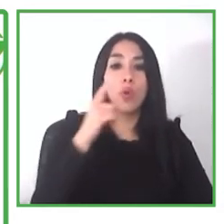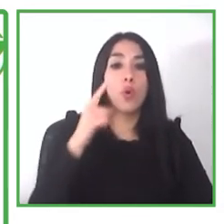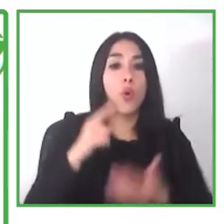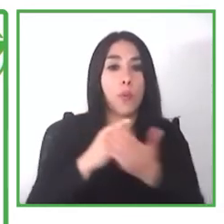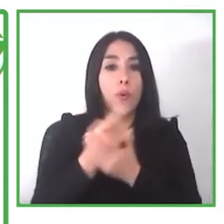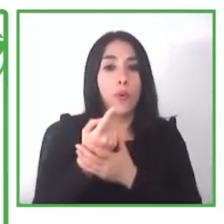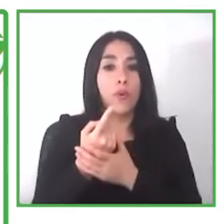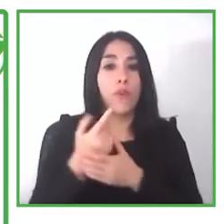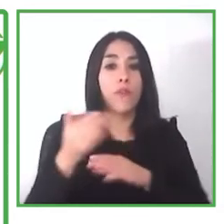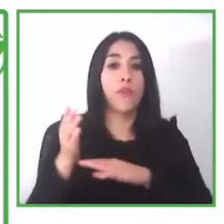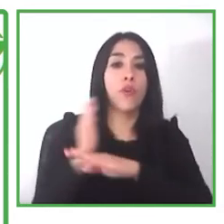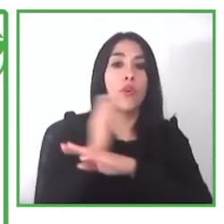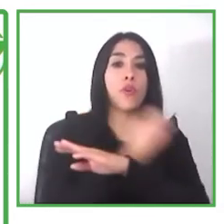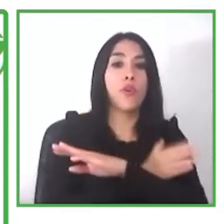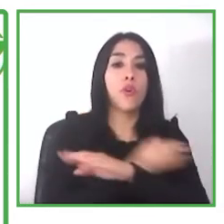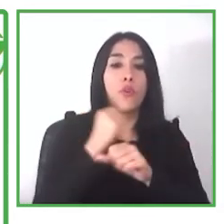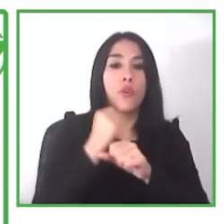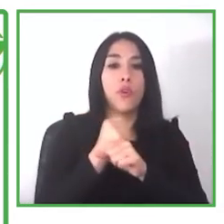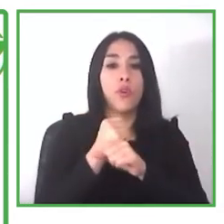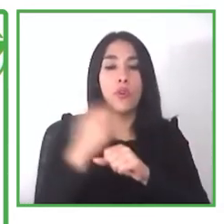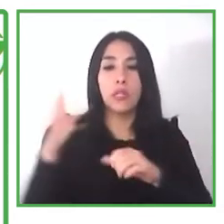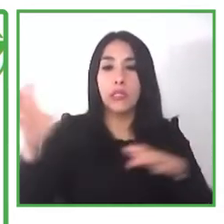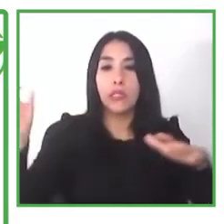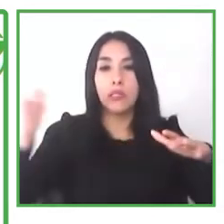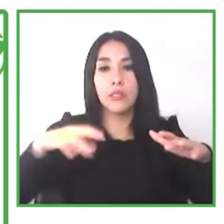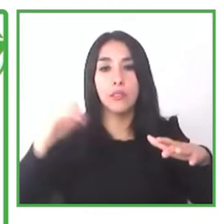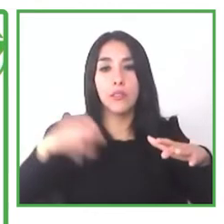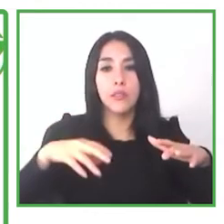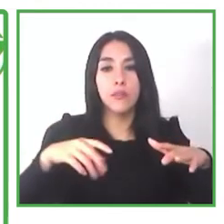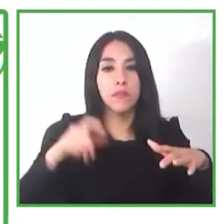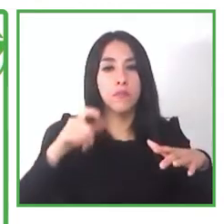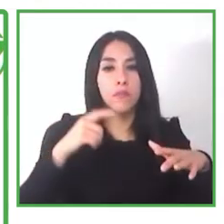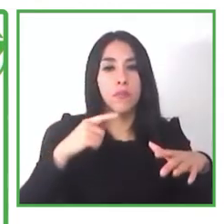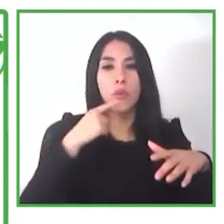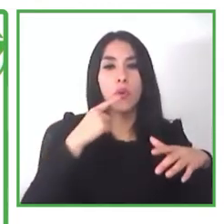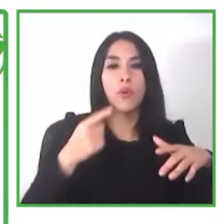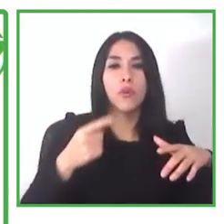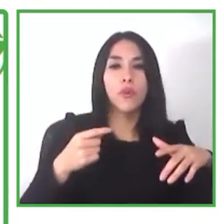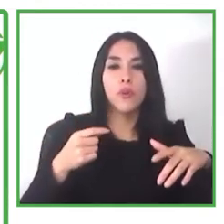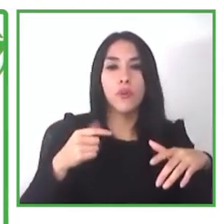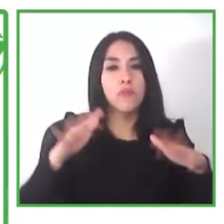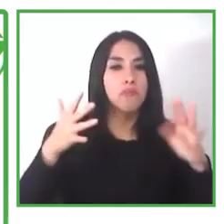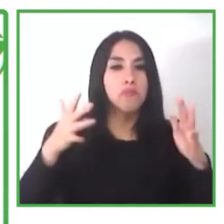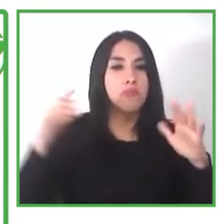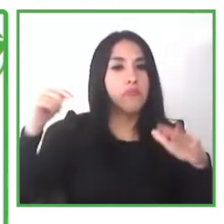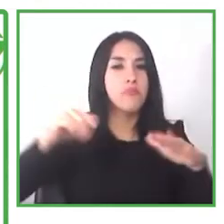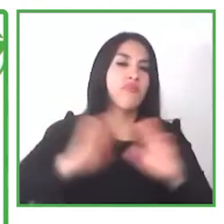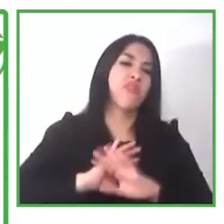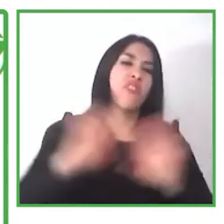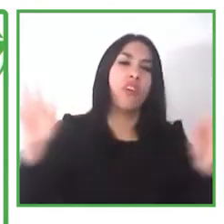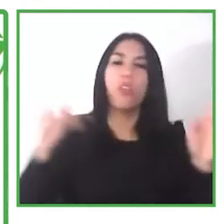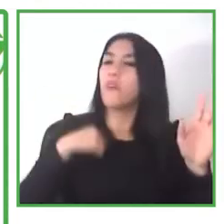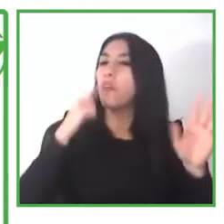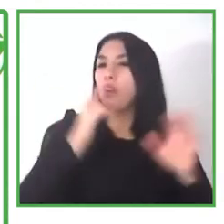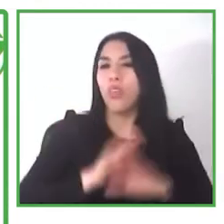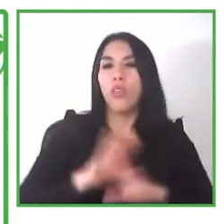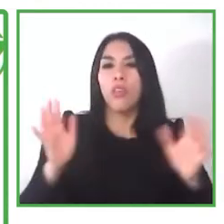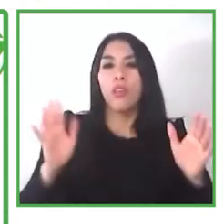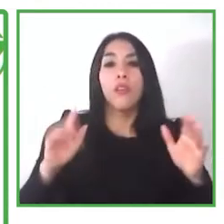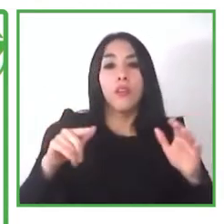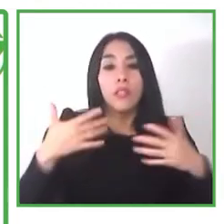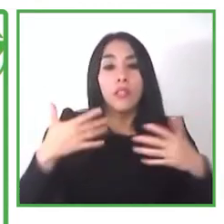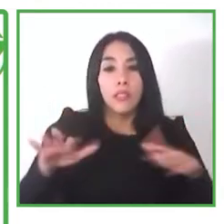to be um i think the words i must use like to do massages to people he belongs from a family that